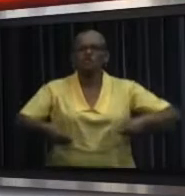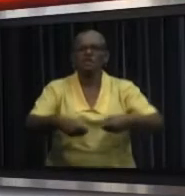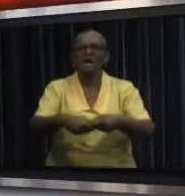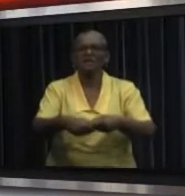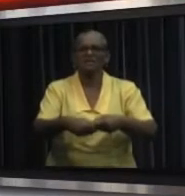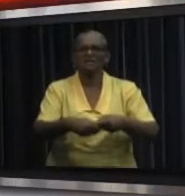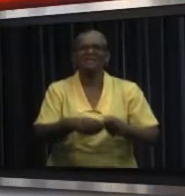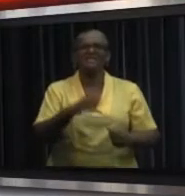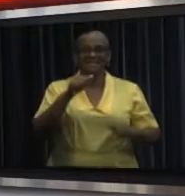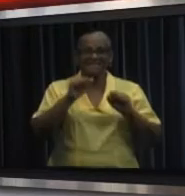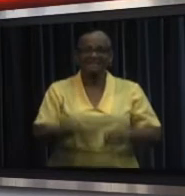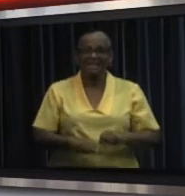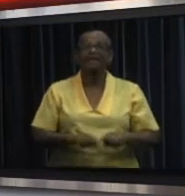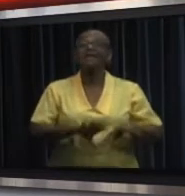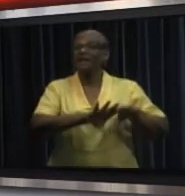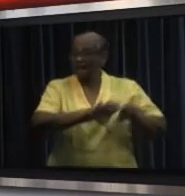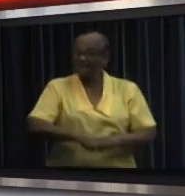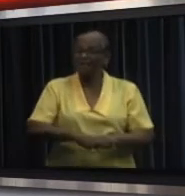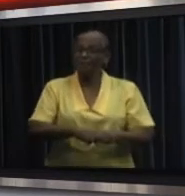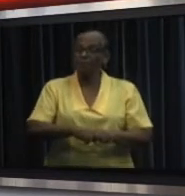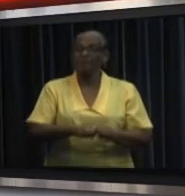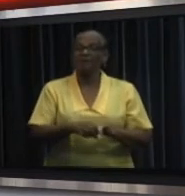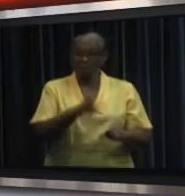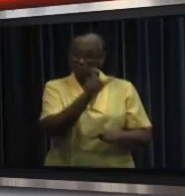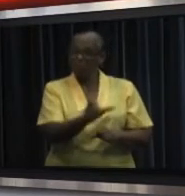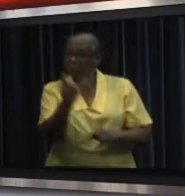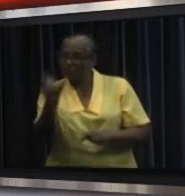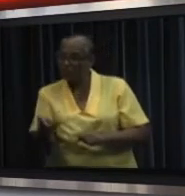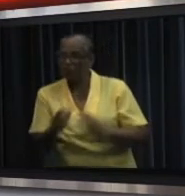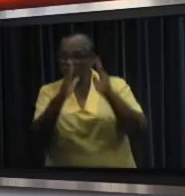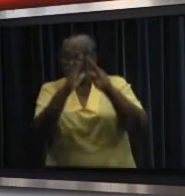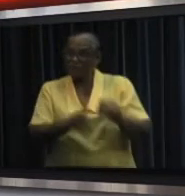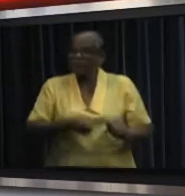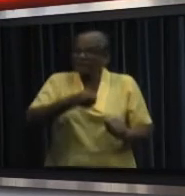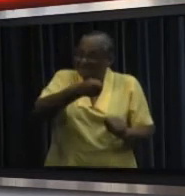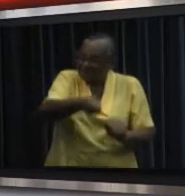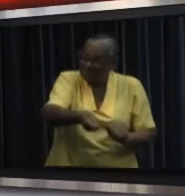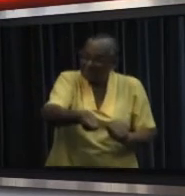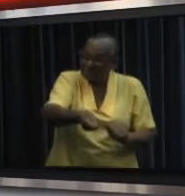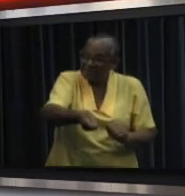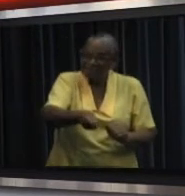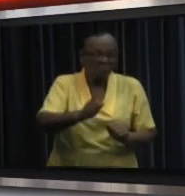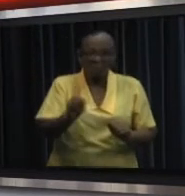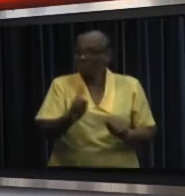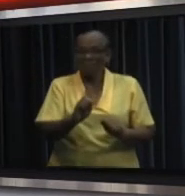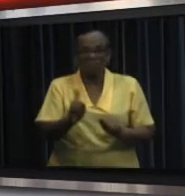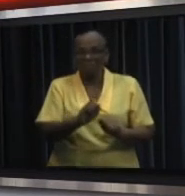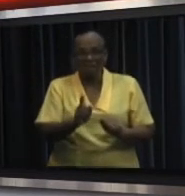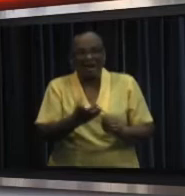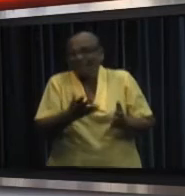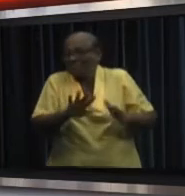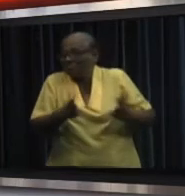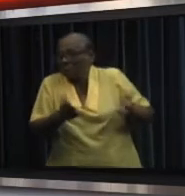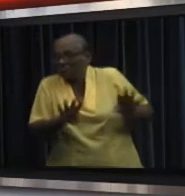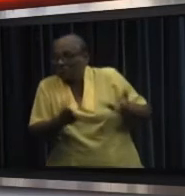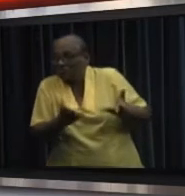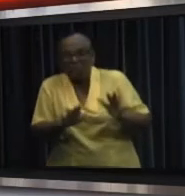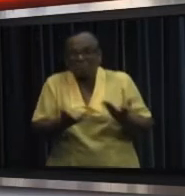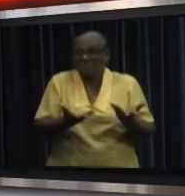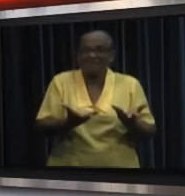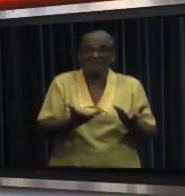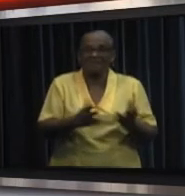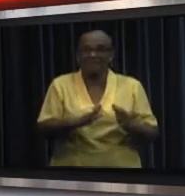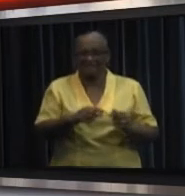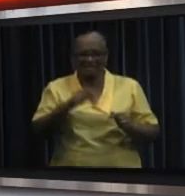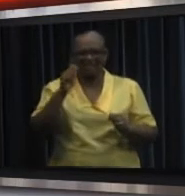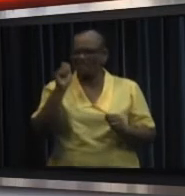The Ministry of Social Affairs says that actions will certainly be taken against those who have assigned